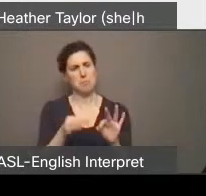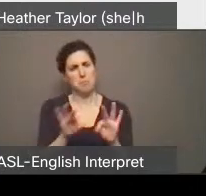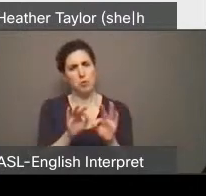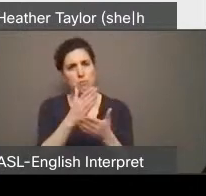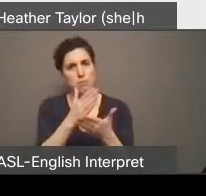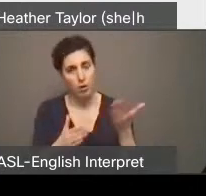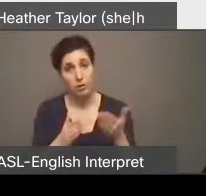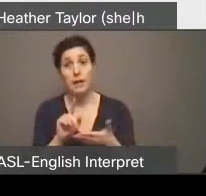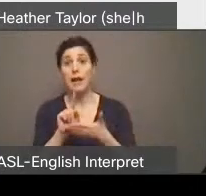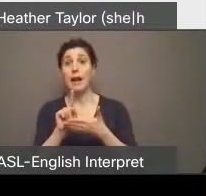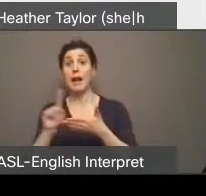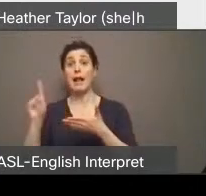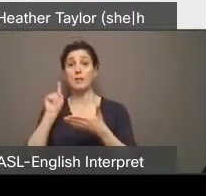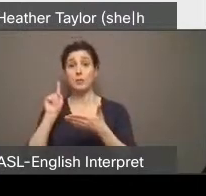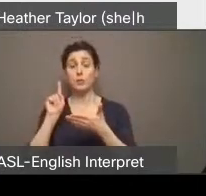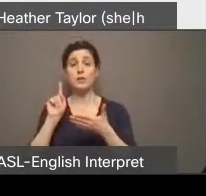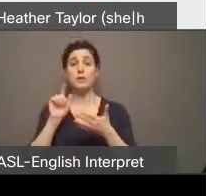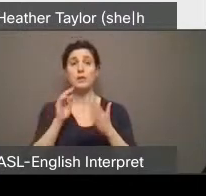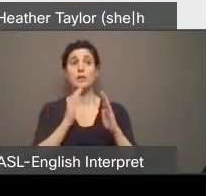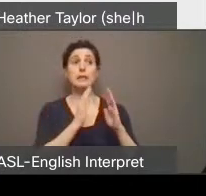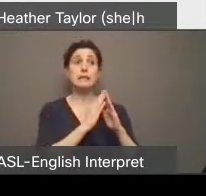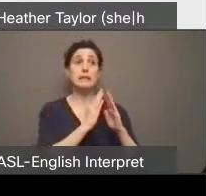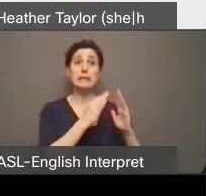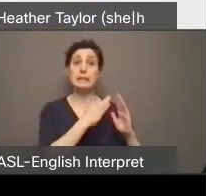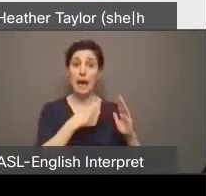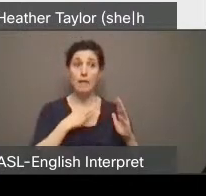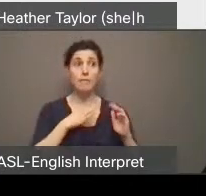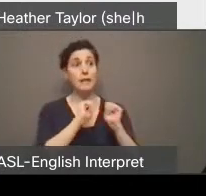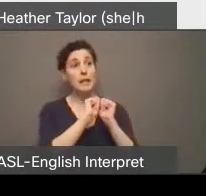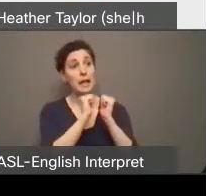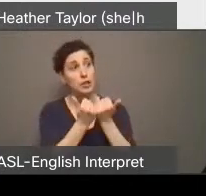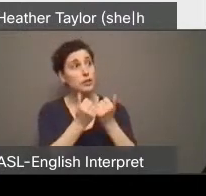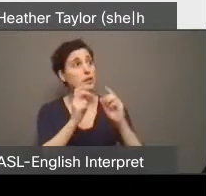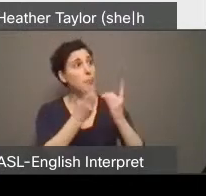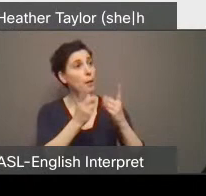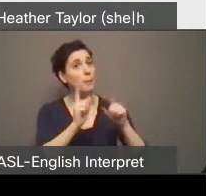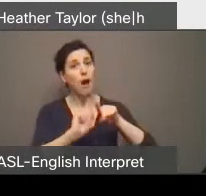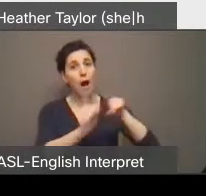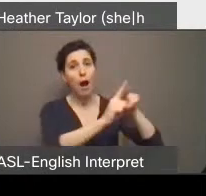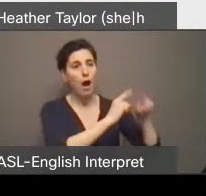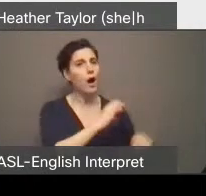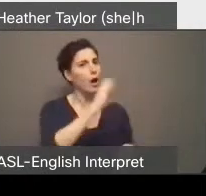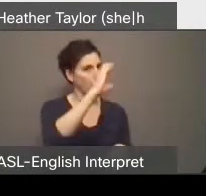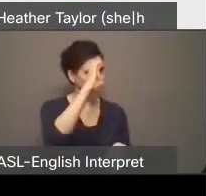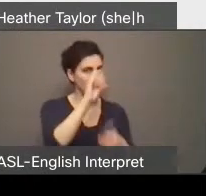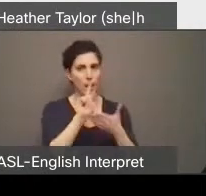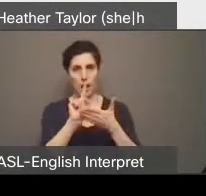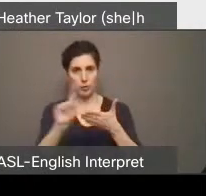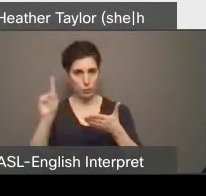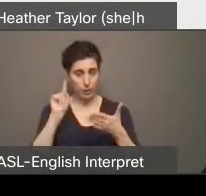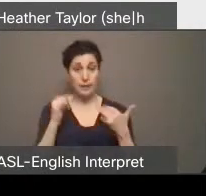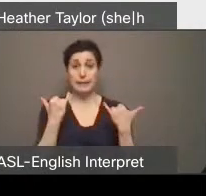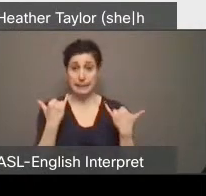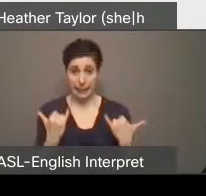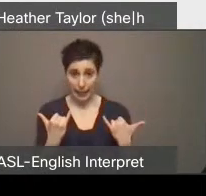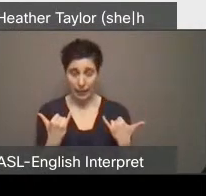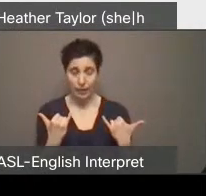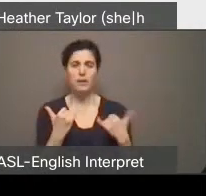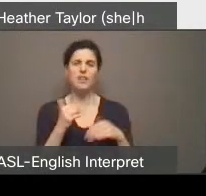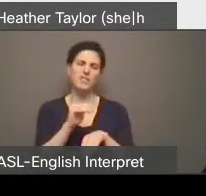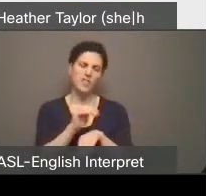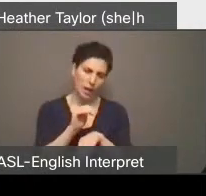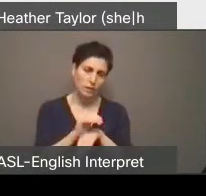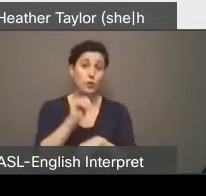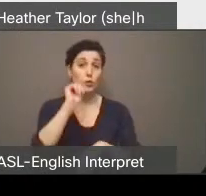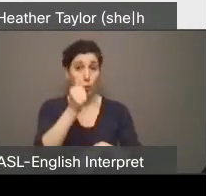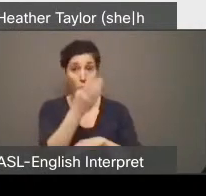we heard from staff and all the agencies and divisions. Today, tonight and all day tomorrow and tomorrow evening, we'll be listening to